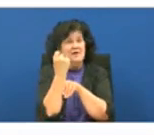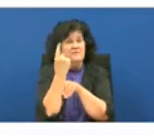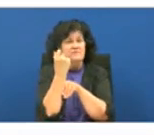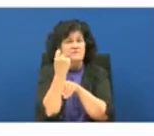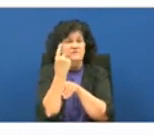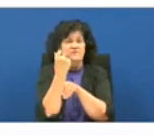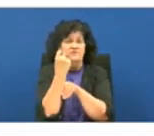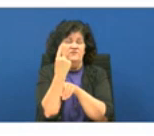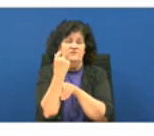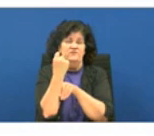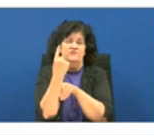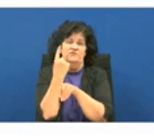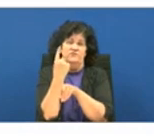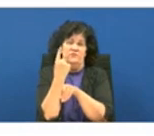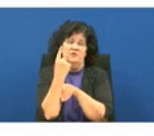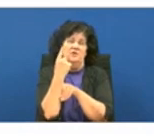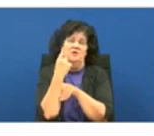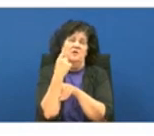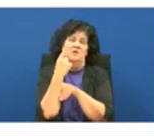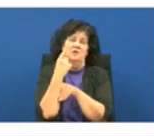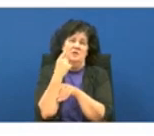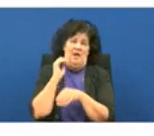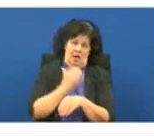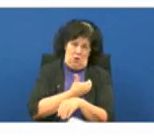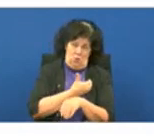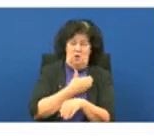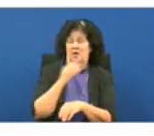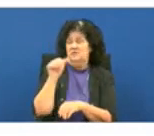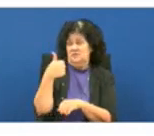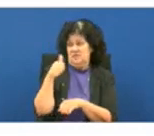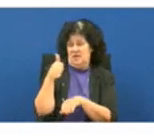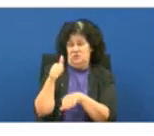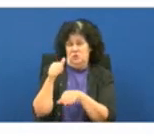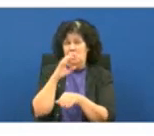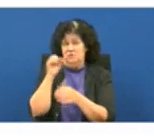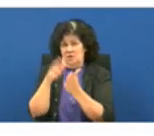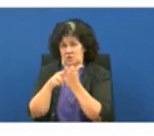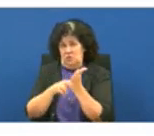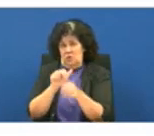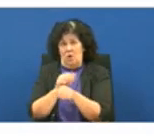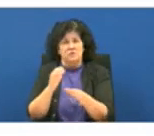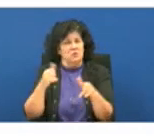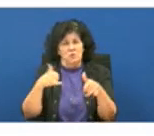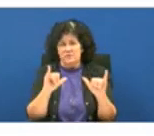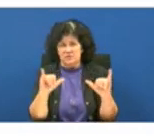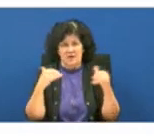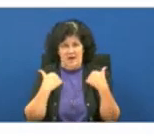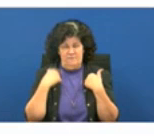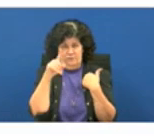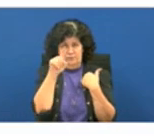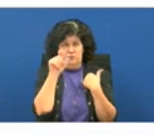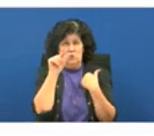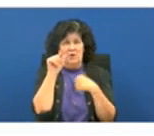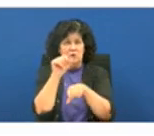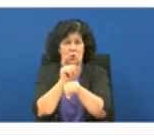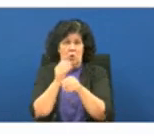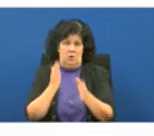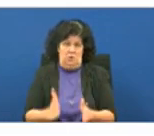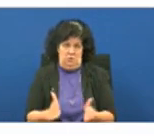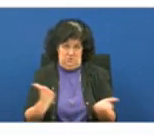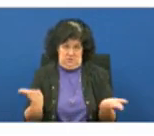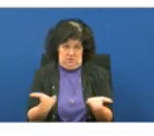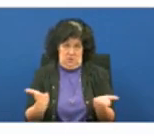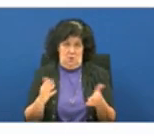ri employees and 10 work contract workers so the bridge center still has 120 employees at the